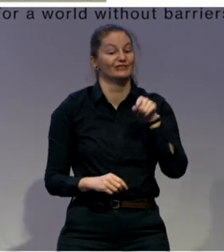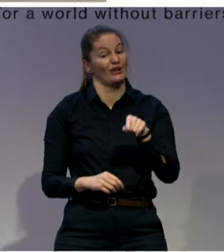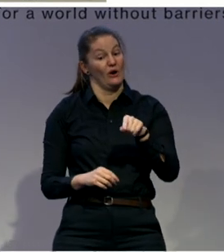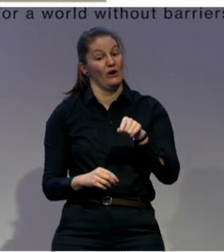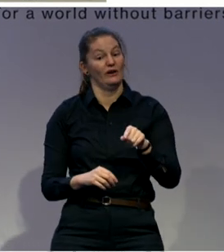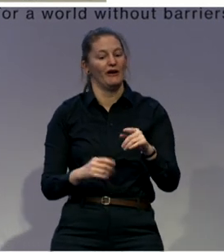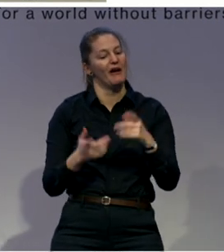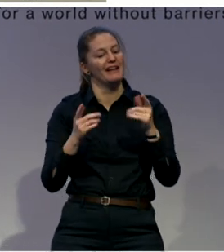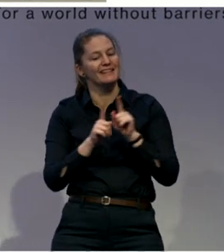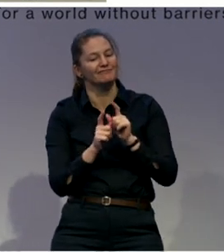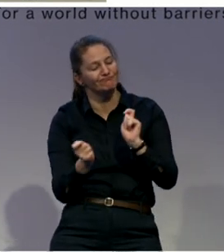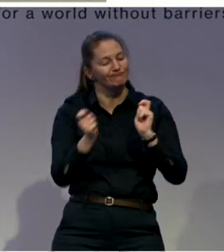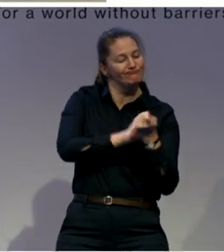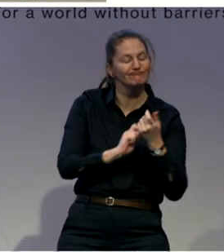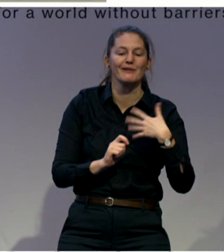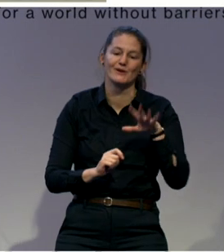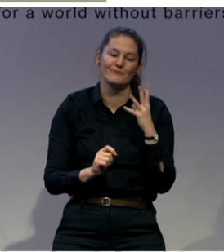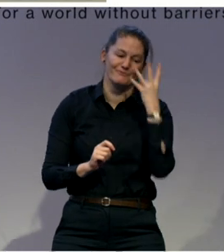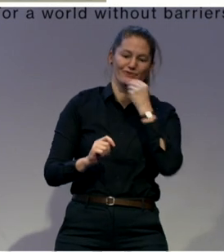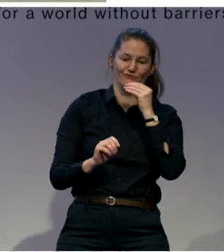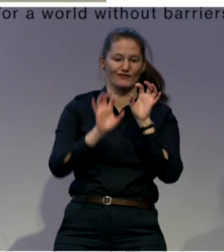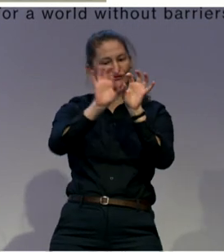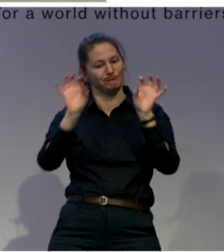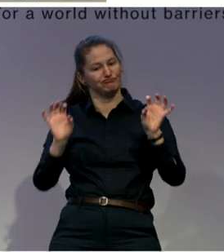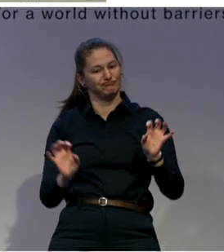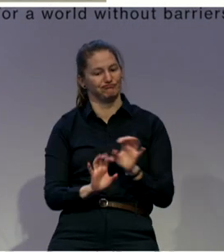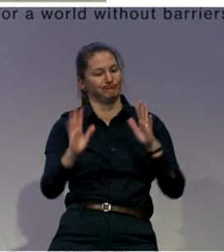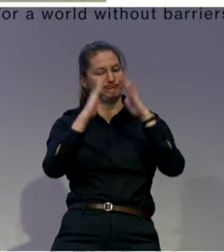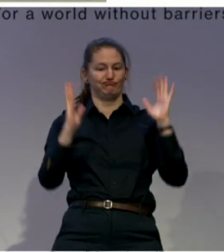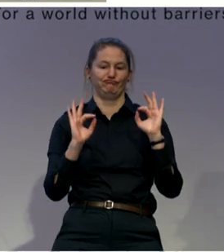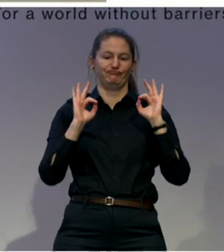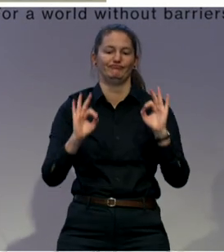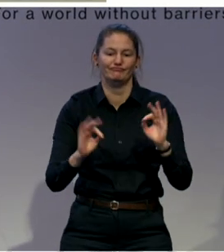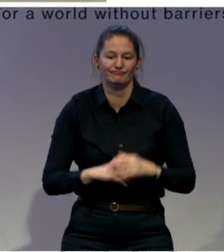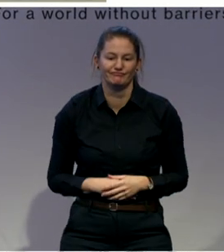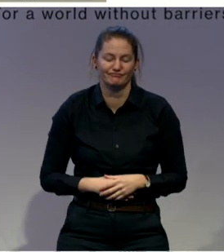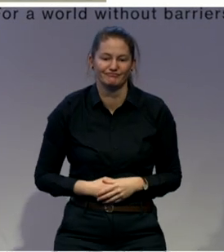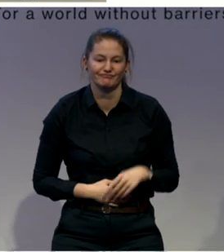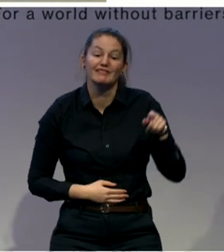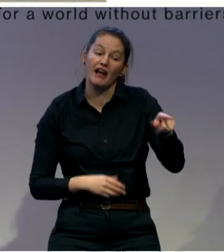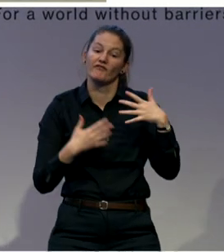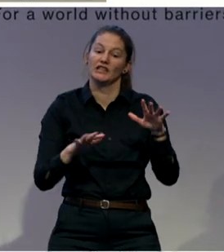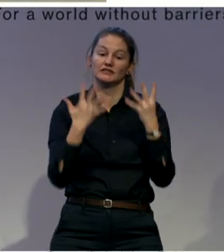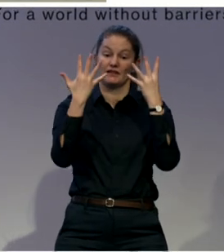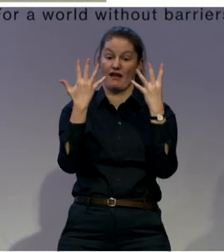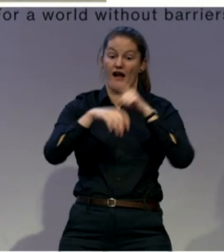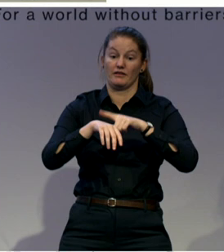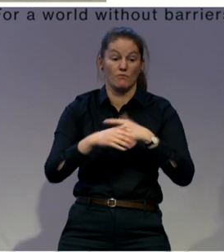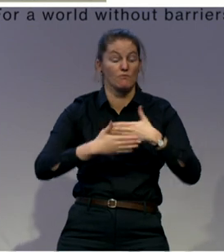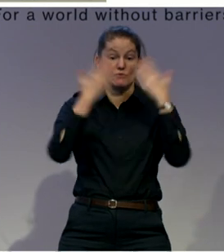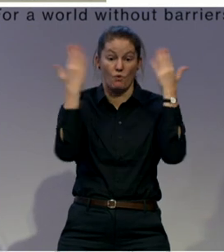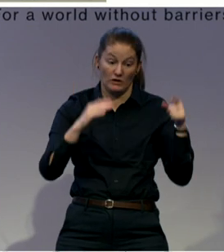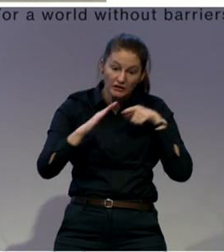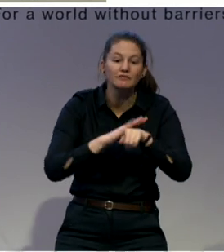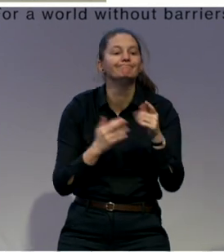people are still in the queue for breakfast all at 9 in the morning and there is no real possibility to make your own personal choice about when to